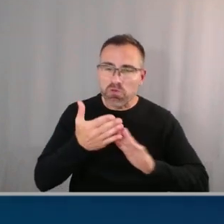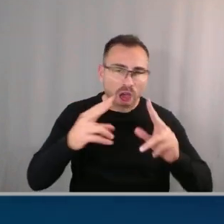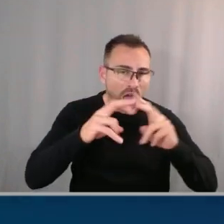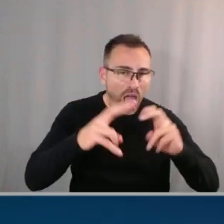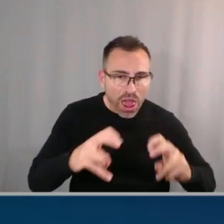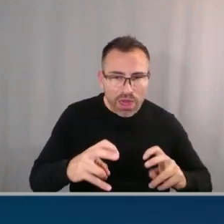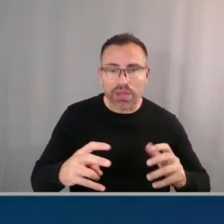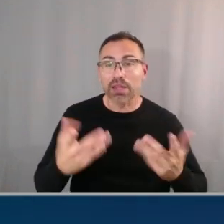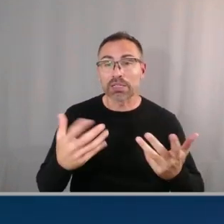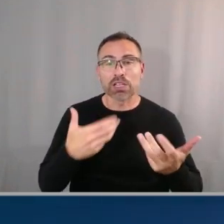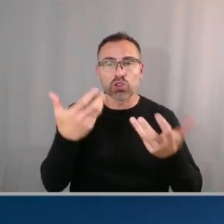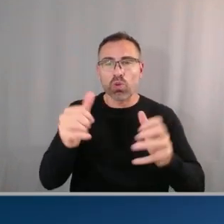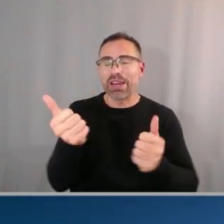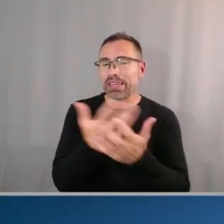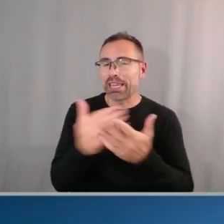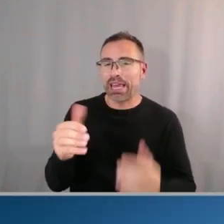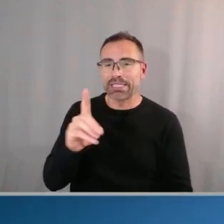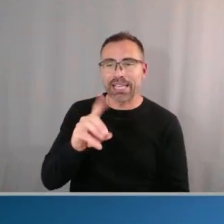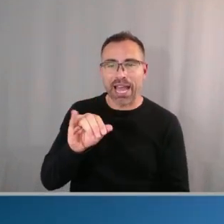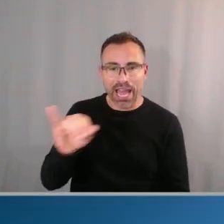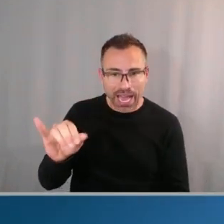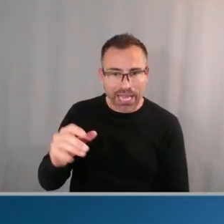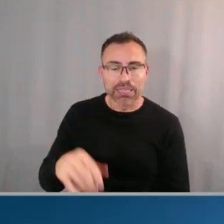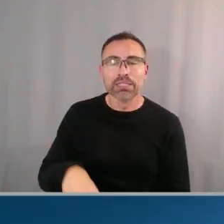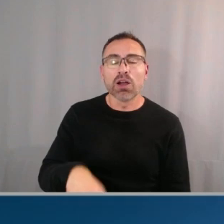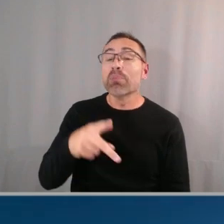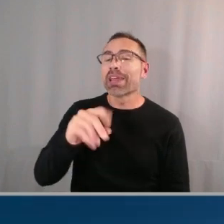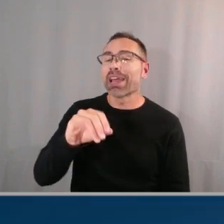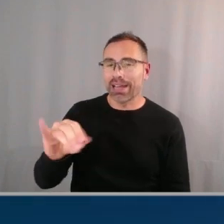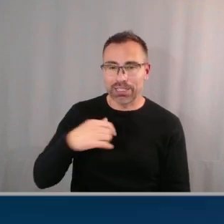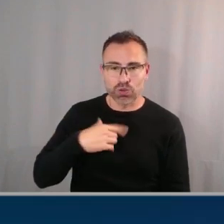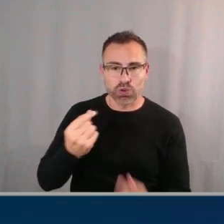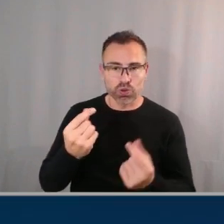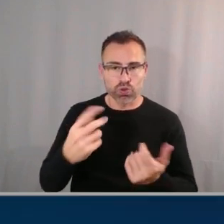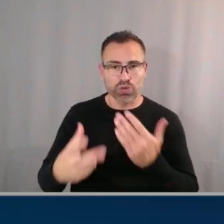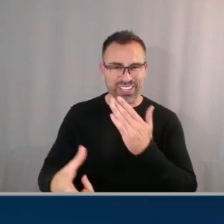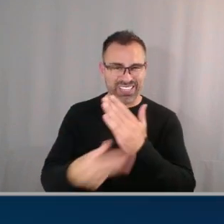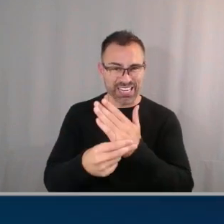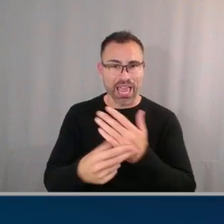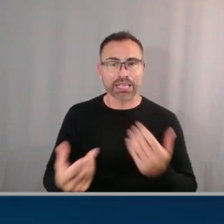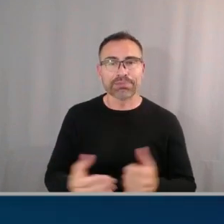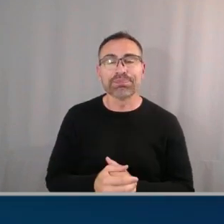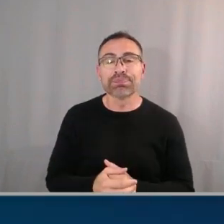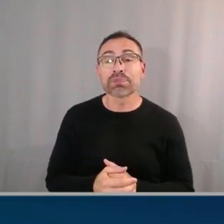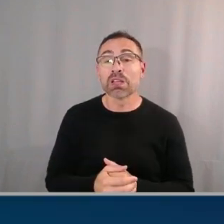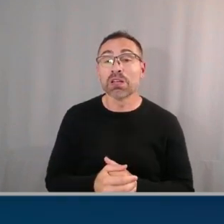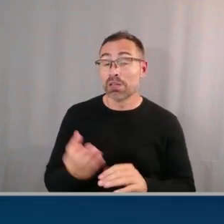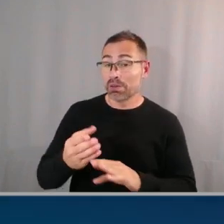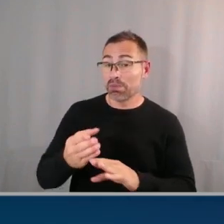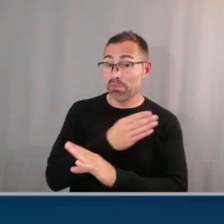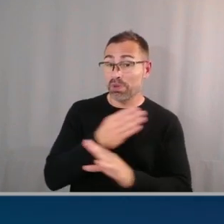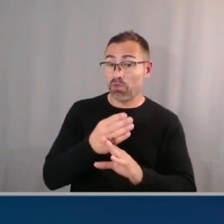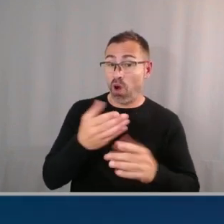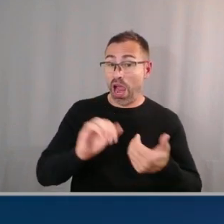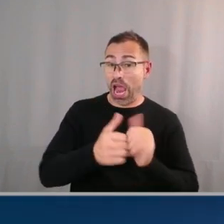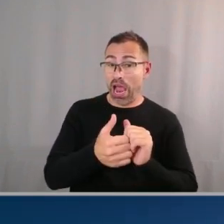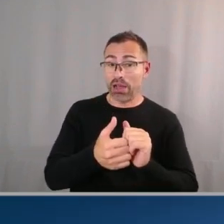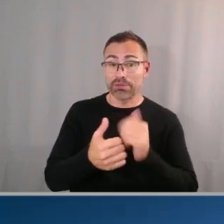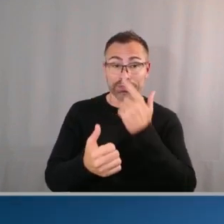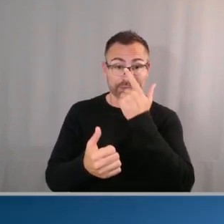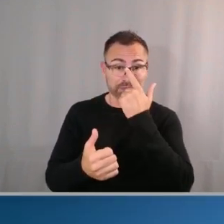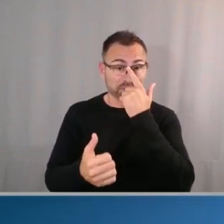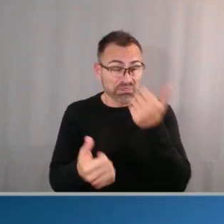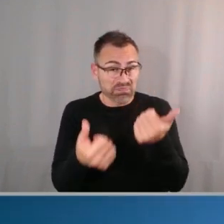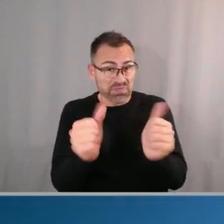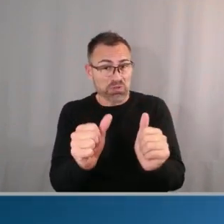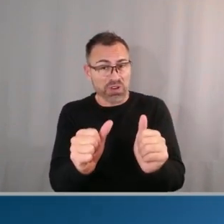that has PII you usually tag your object um previously the way customers would have gotten to this is like they would run get object